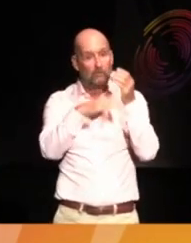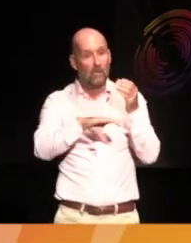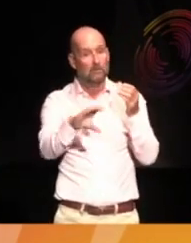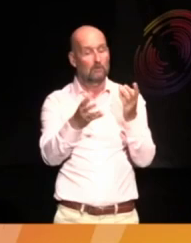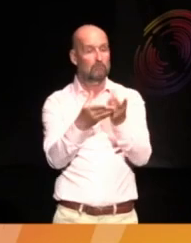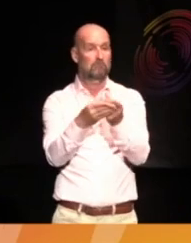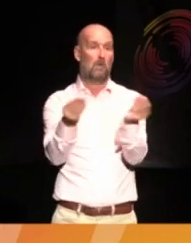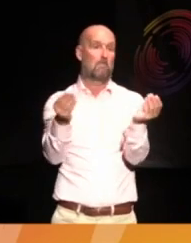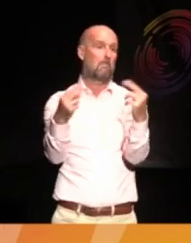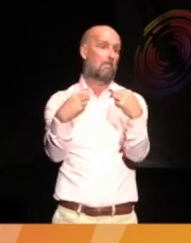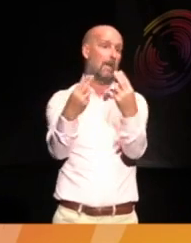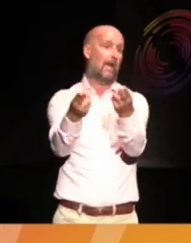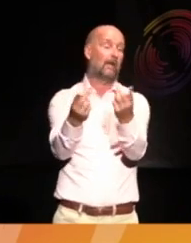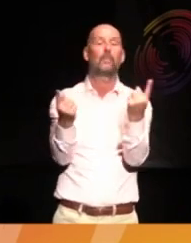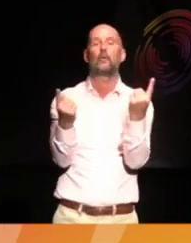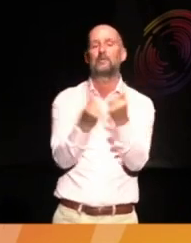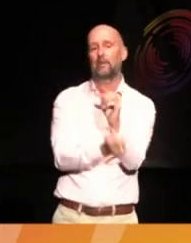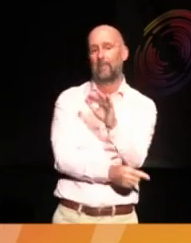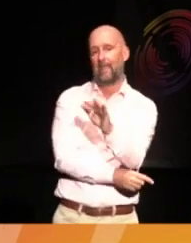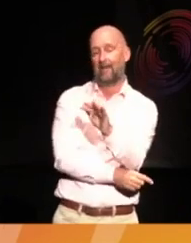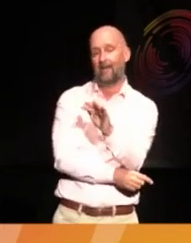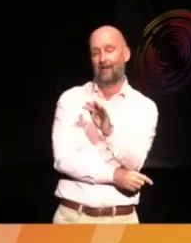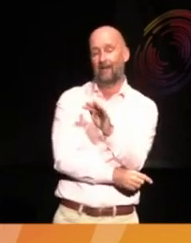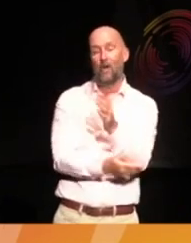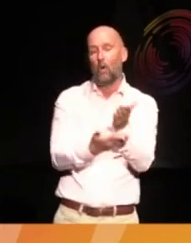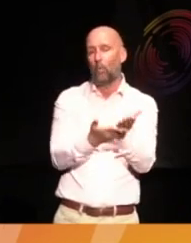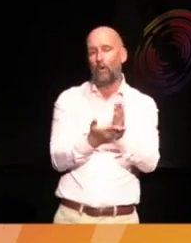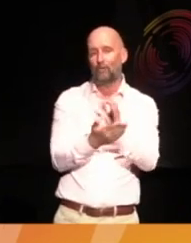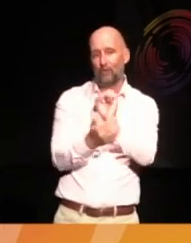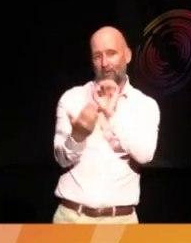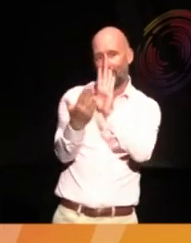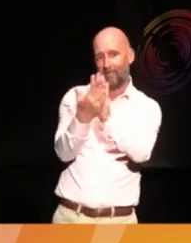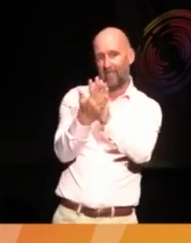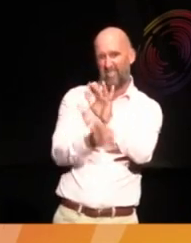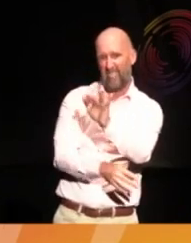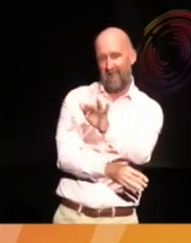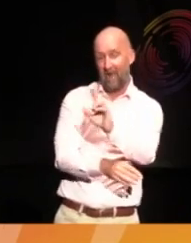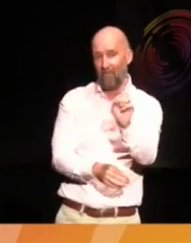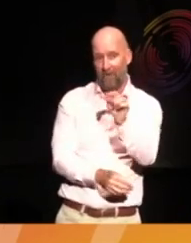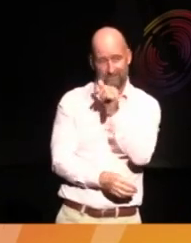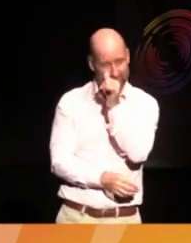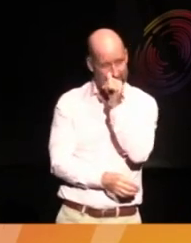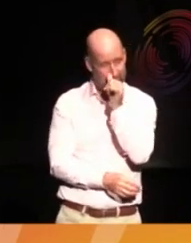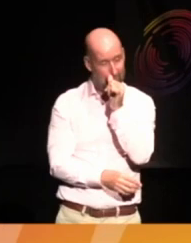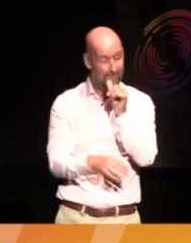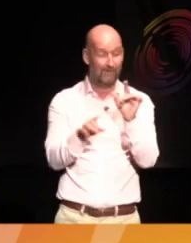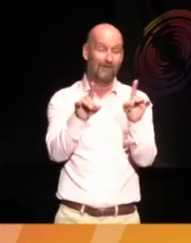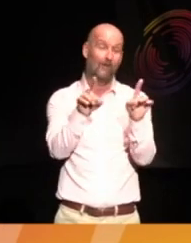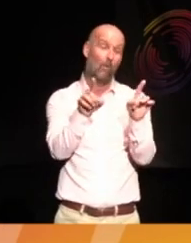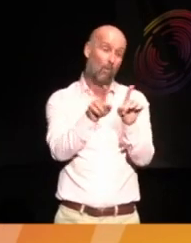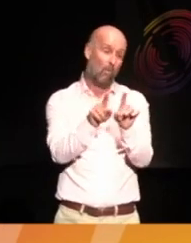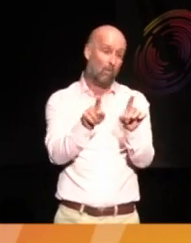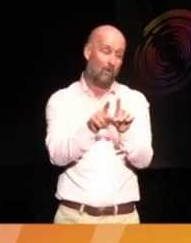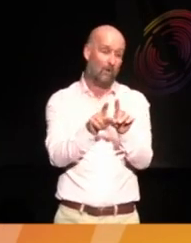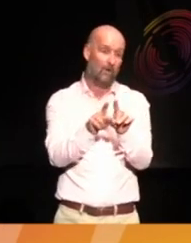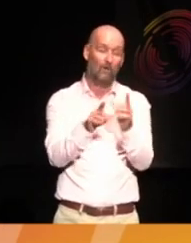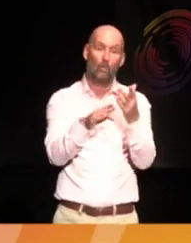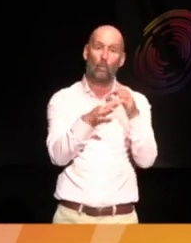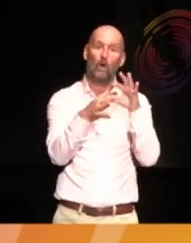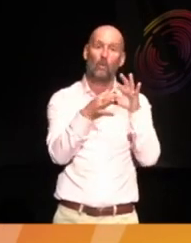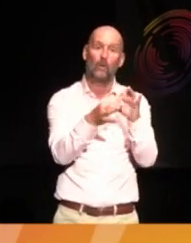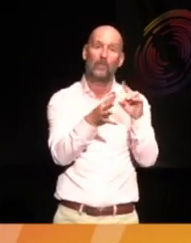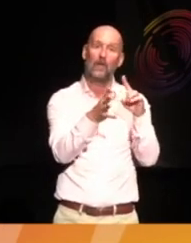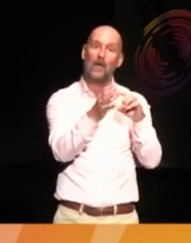But there will be something there. We aren't quite sure what yet, but there will be something. And similarly, the work we're doing with